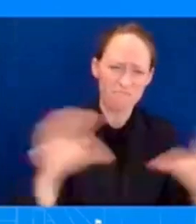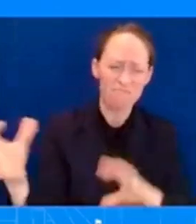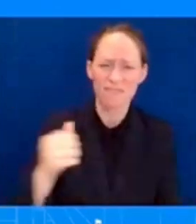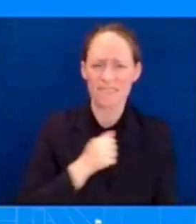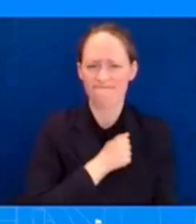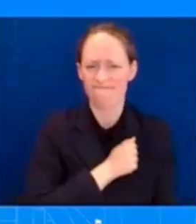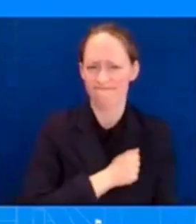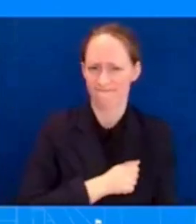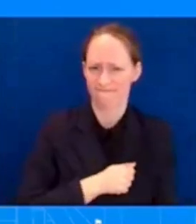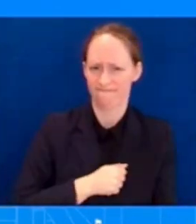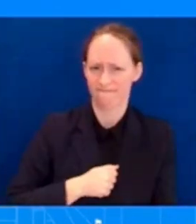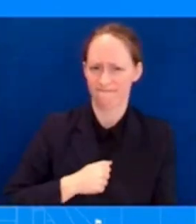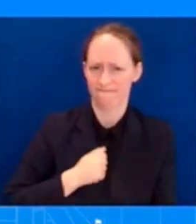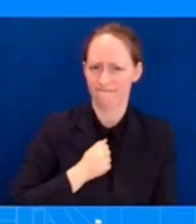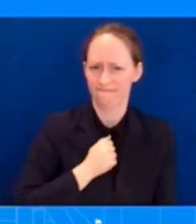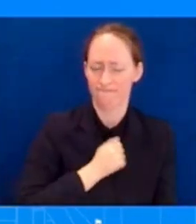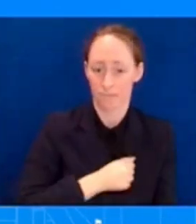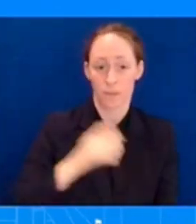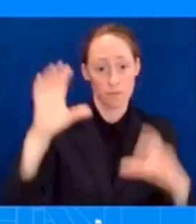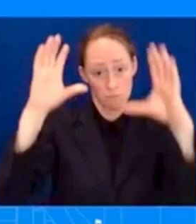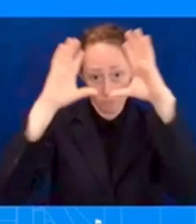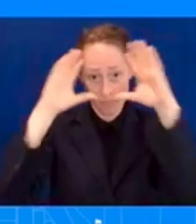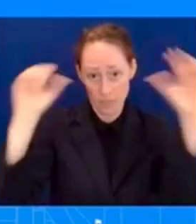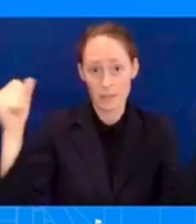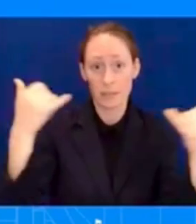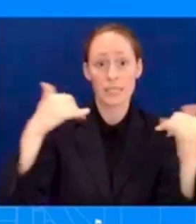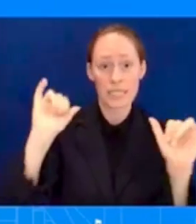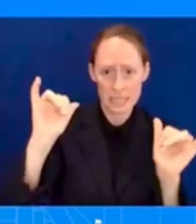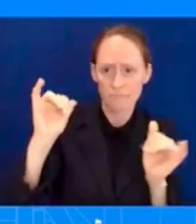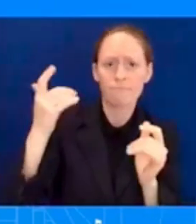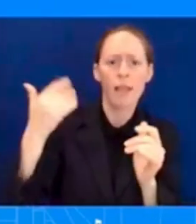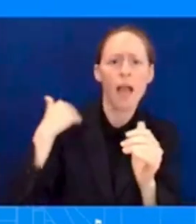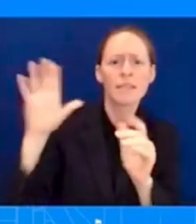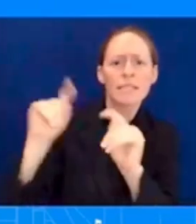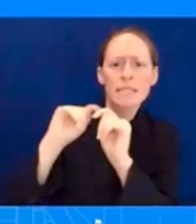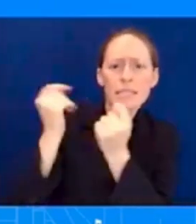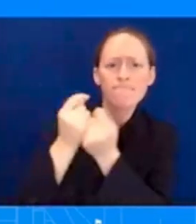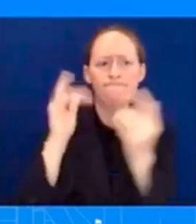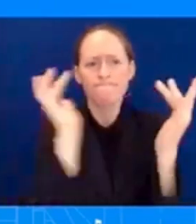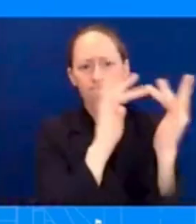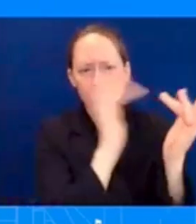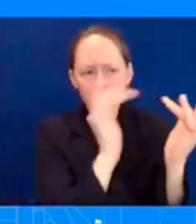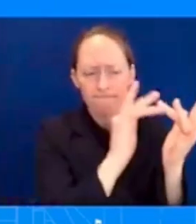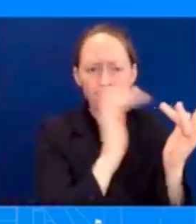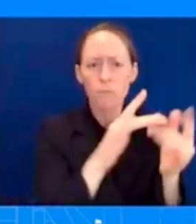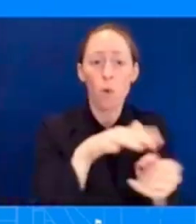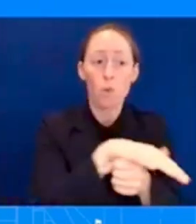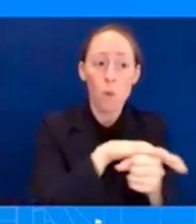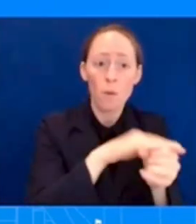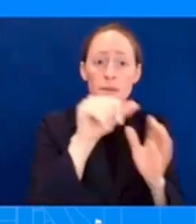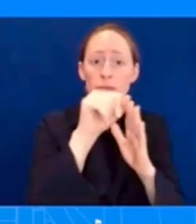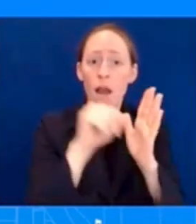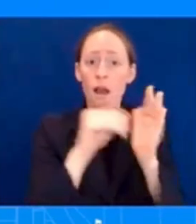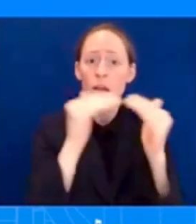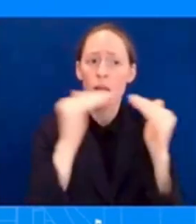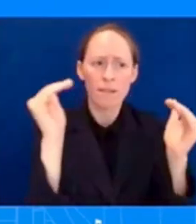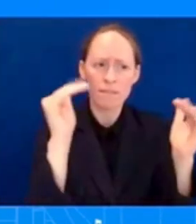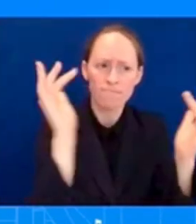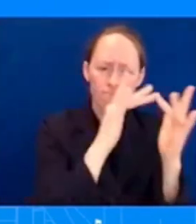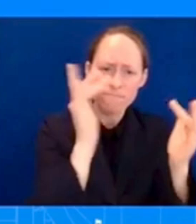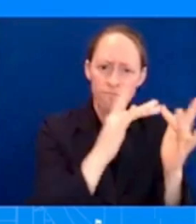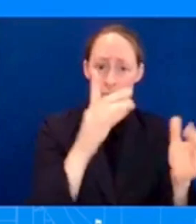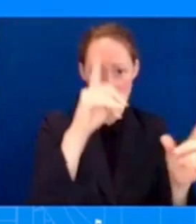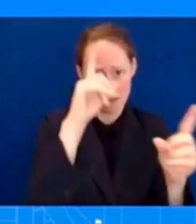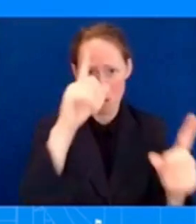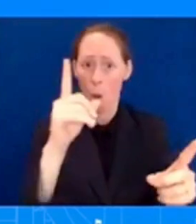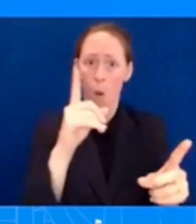and local officials to ensure our robust whole of government response continues yesterday he received two briefings